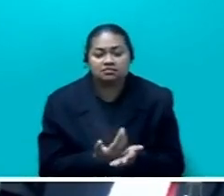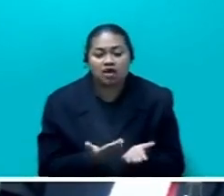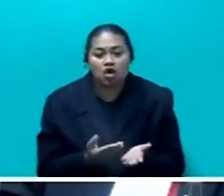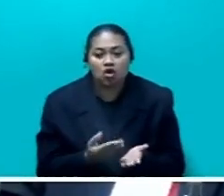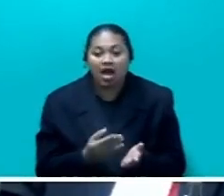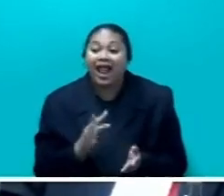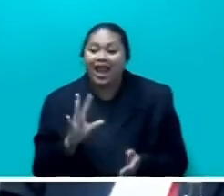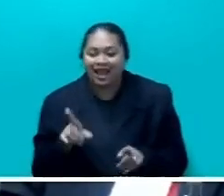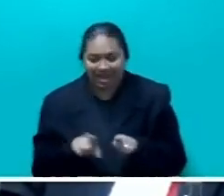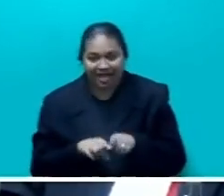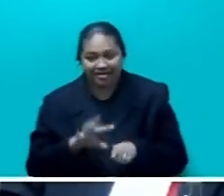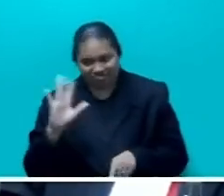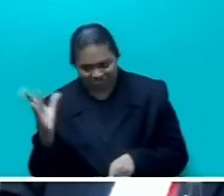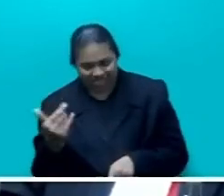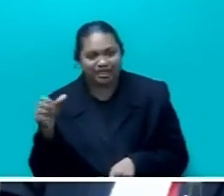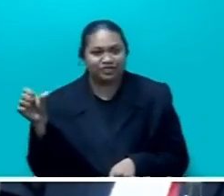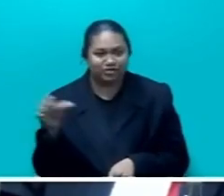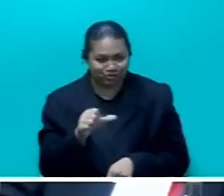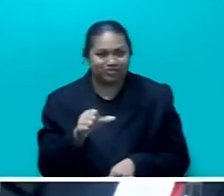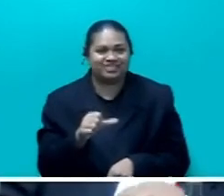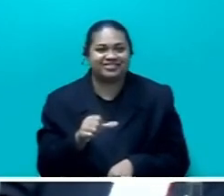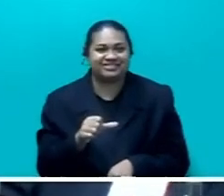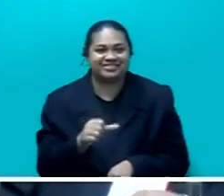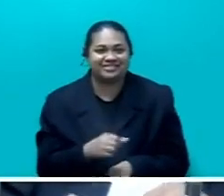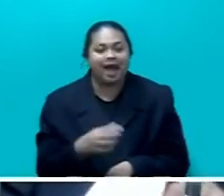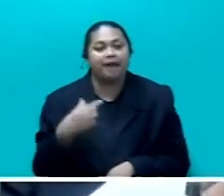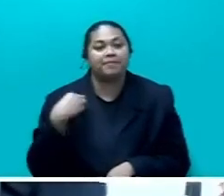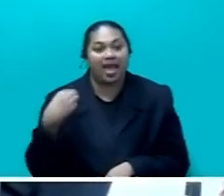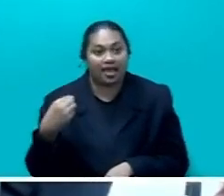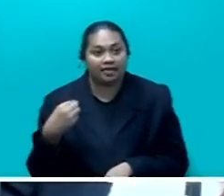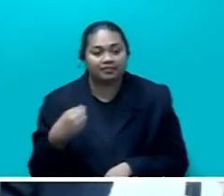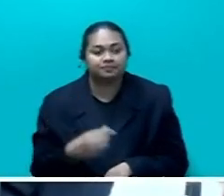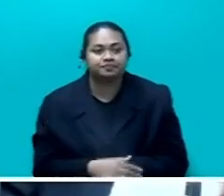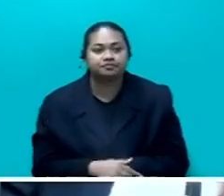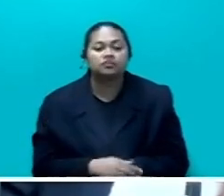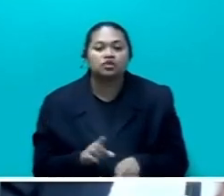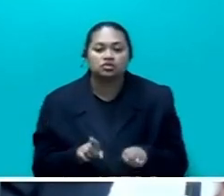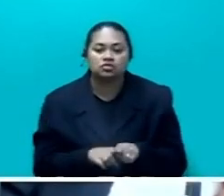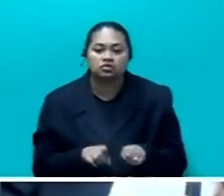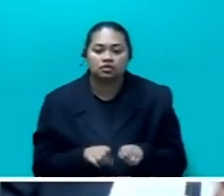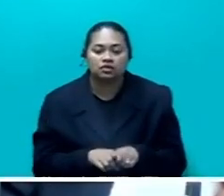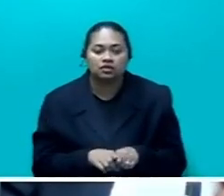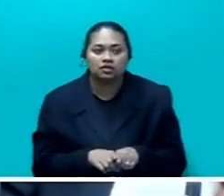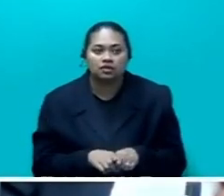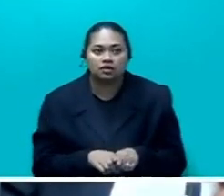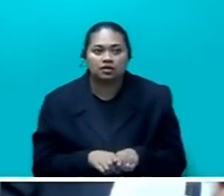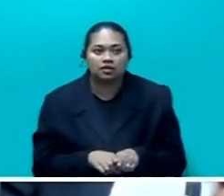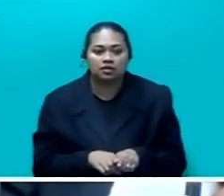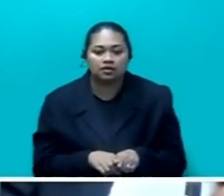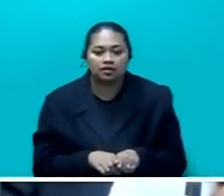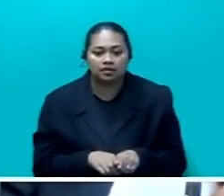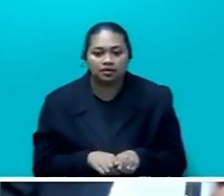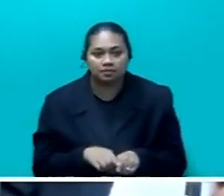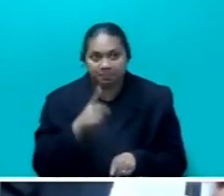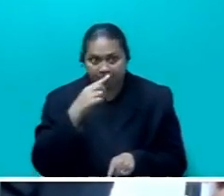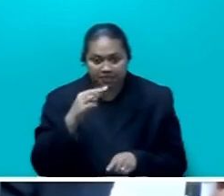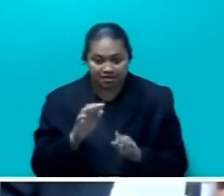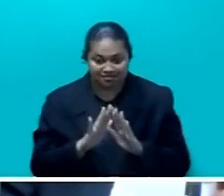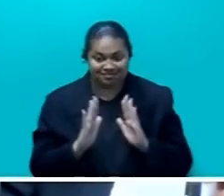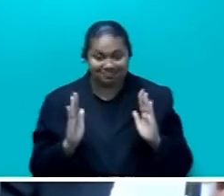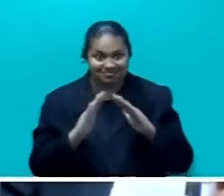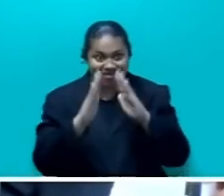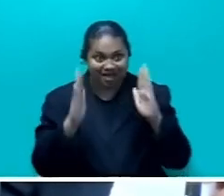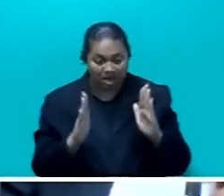So, must assure the honourable Speaker and the House and the people that the government is looking at this and hopefully in the future